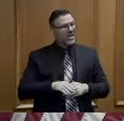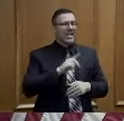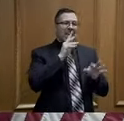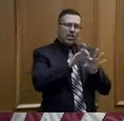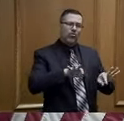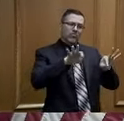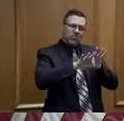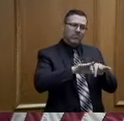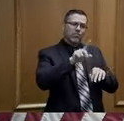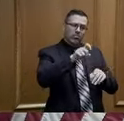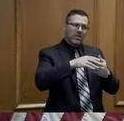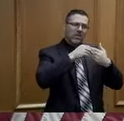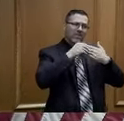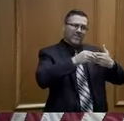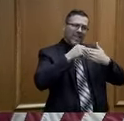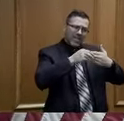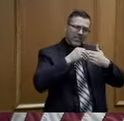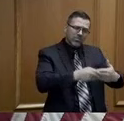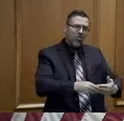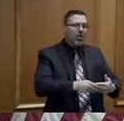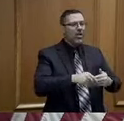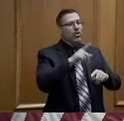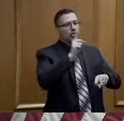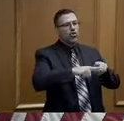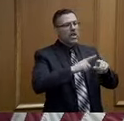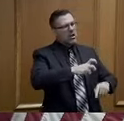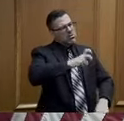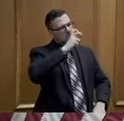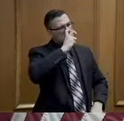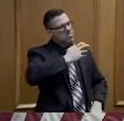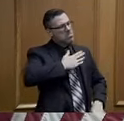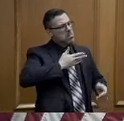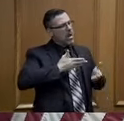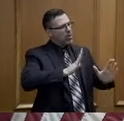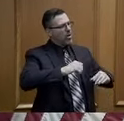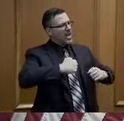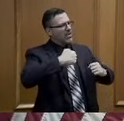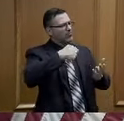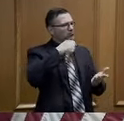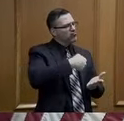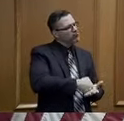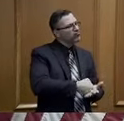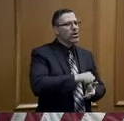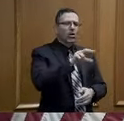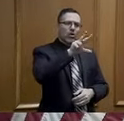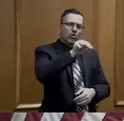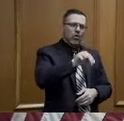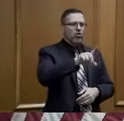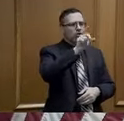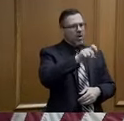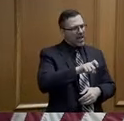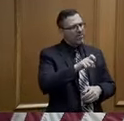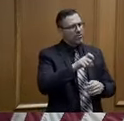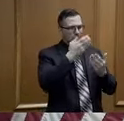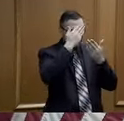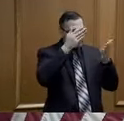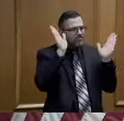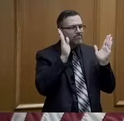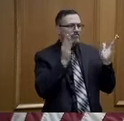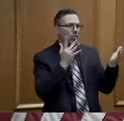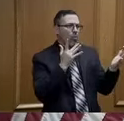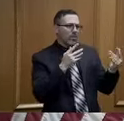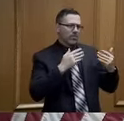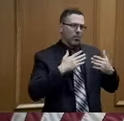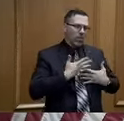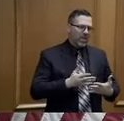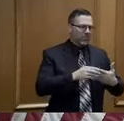you're not willing to take in new information and make new decisions based on new information, then you're not going to make the right decision